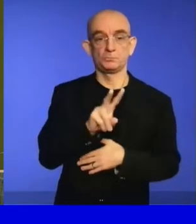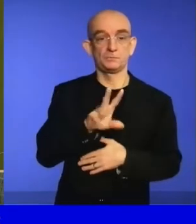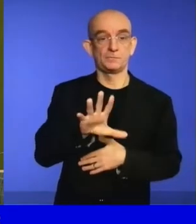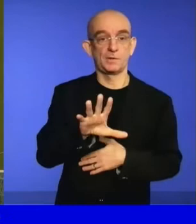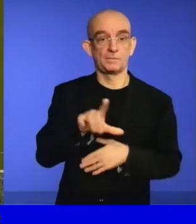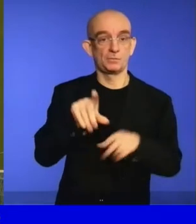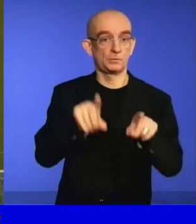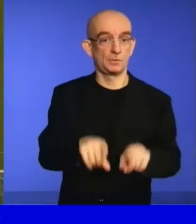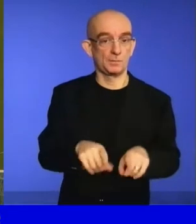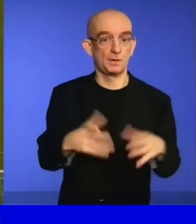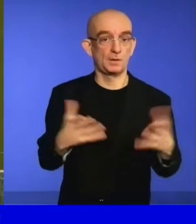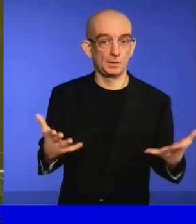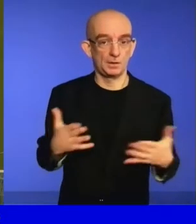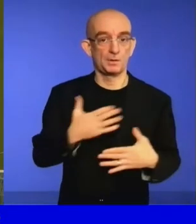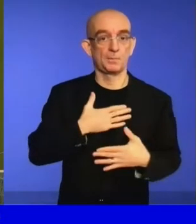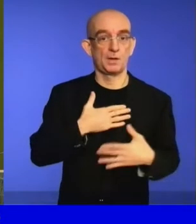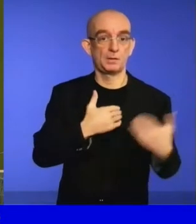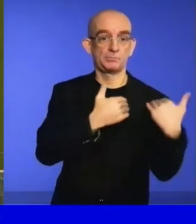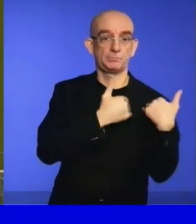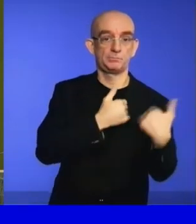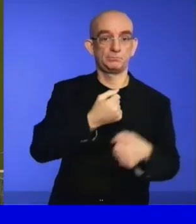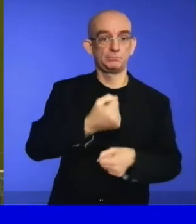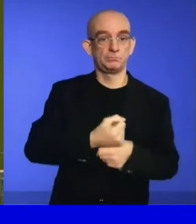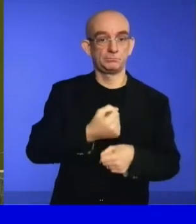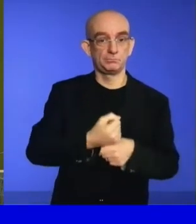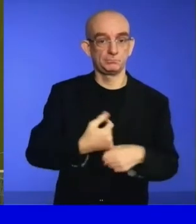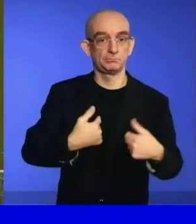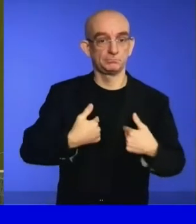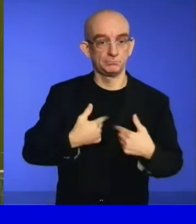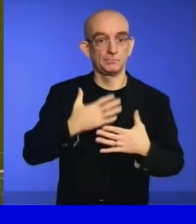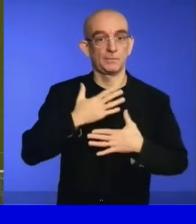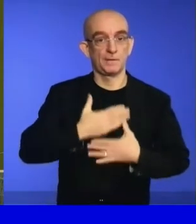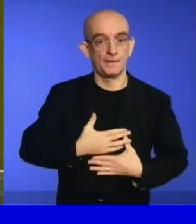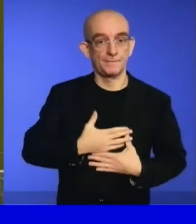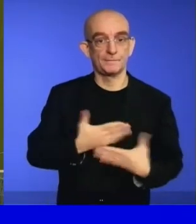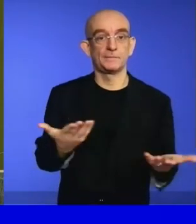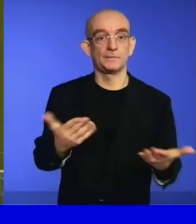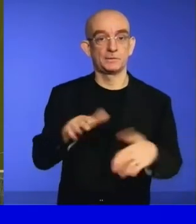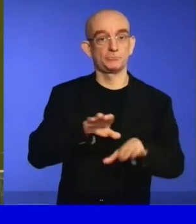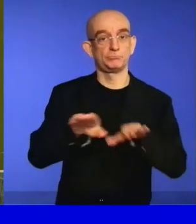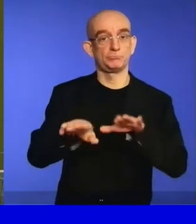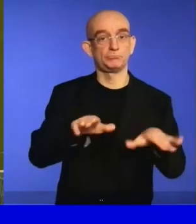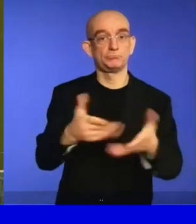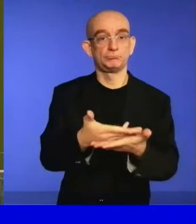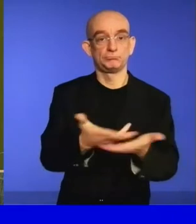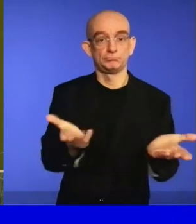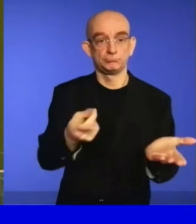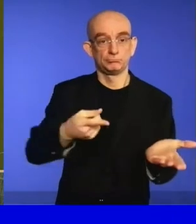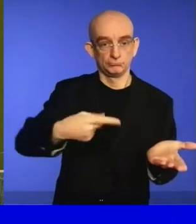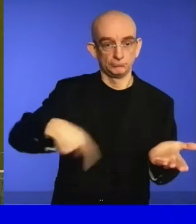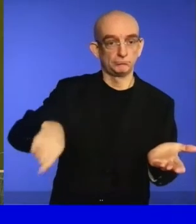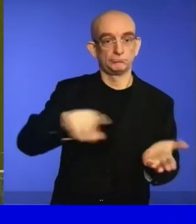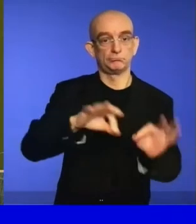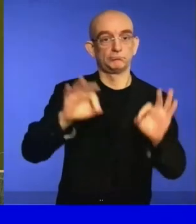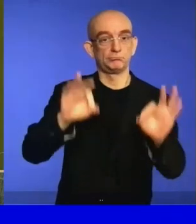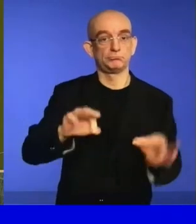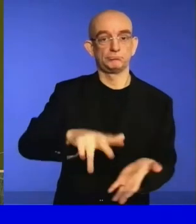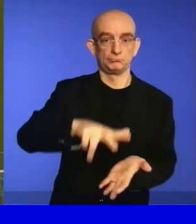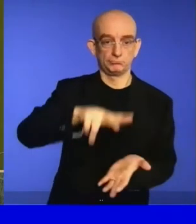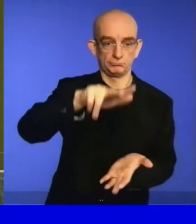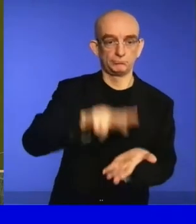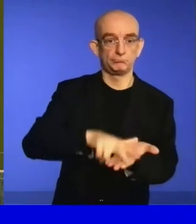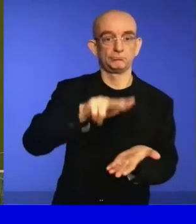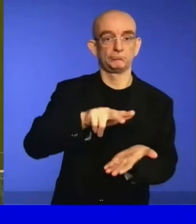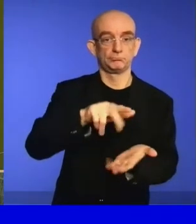parties to take action to endorse these proposals, by which we will decide following.